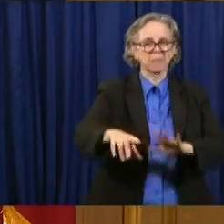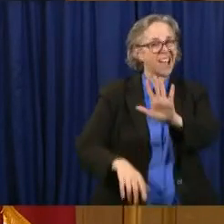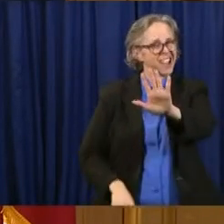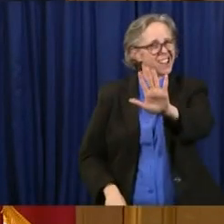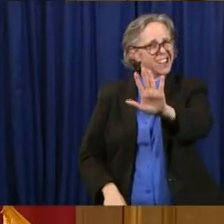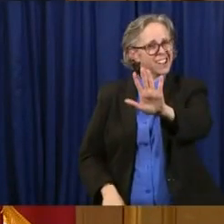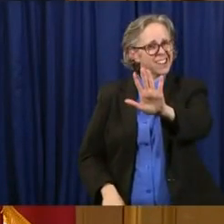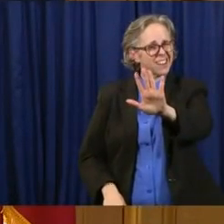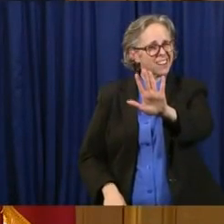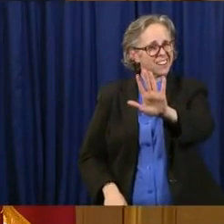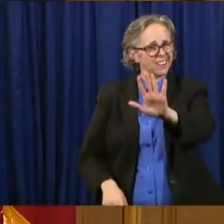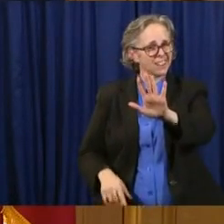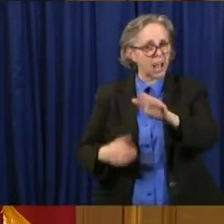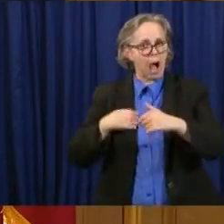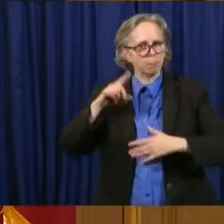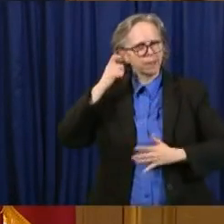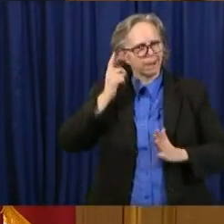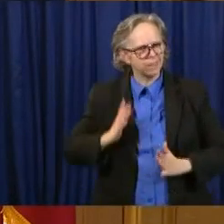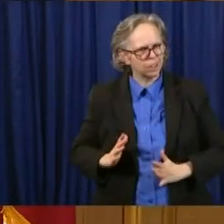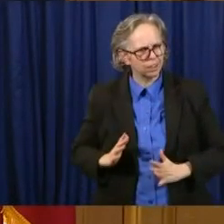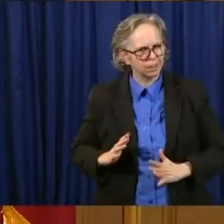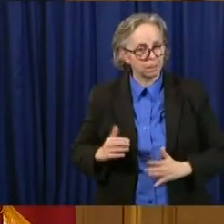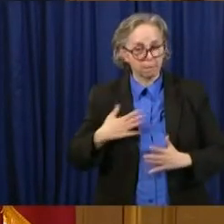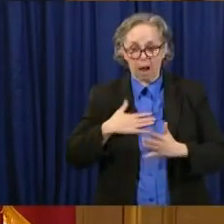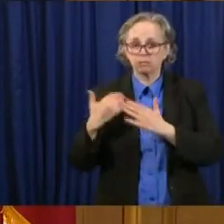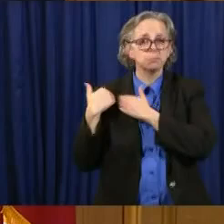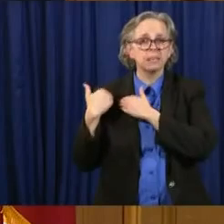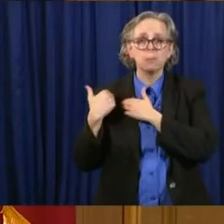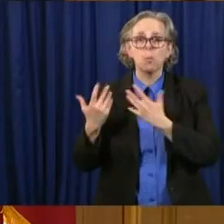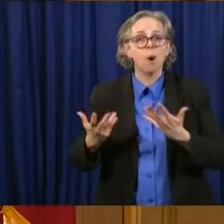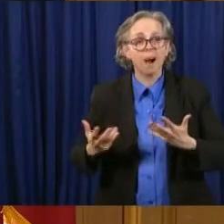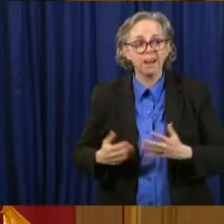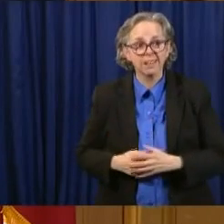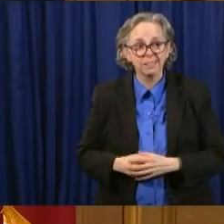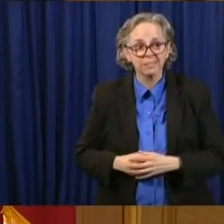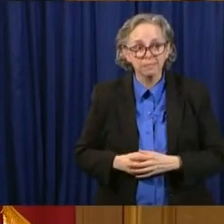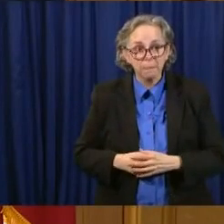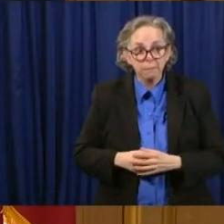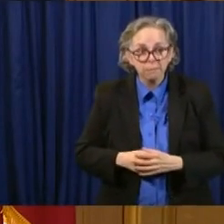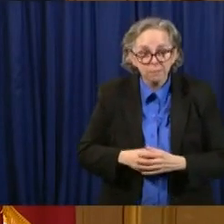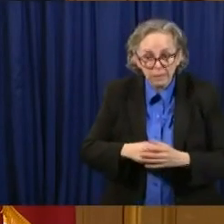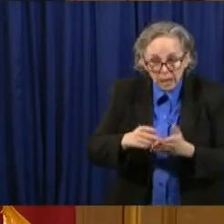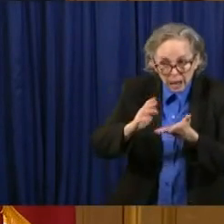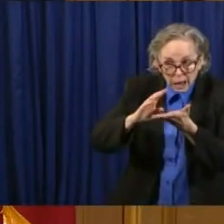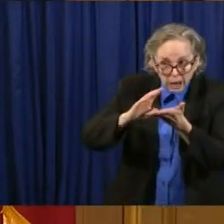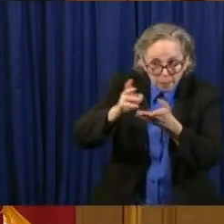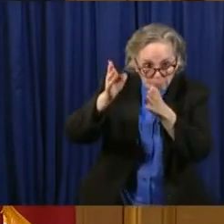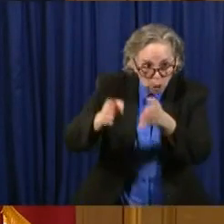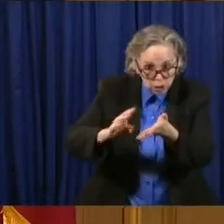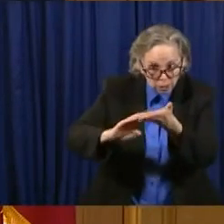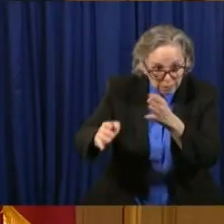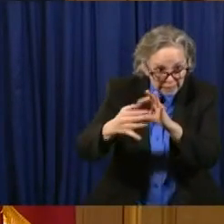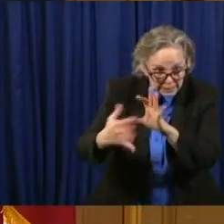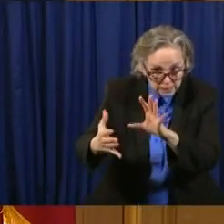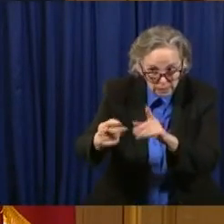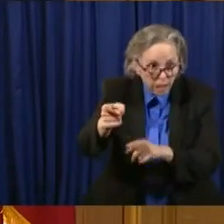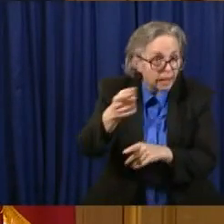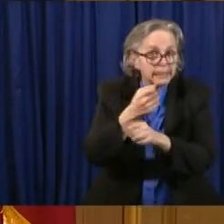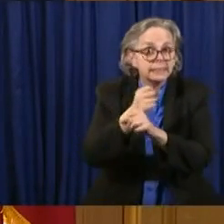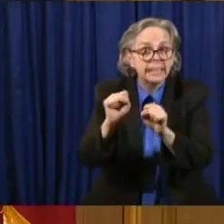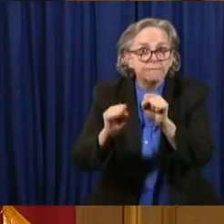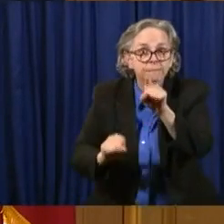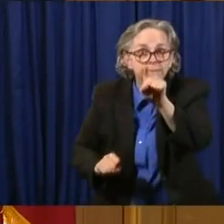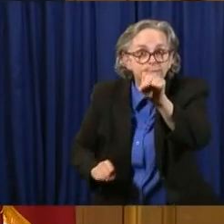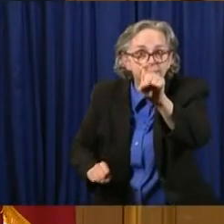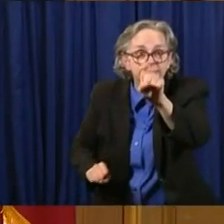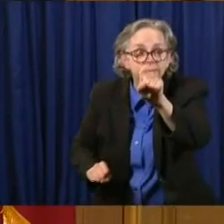responsibility that the person I'm releasing, we have to weigh what the odds are that that person will recommit a